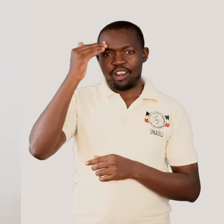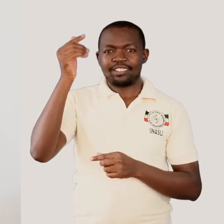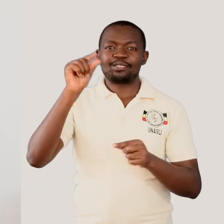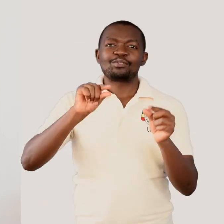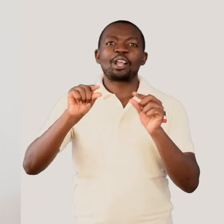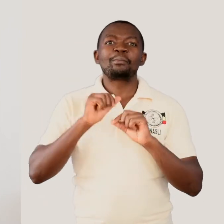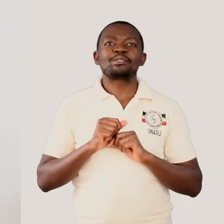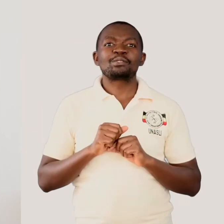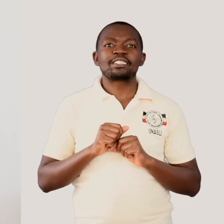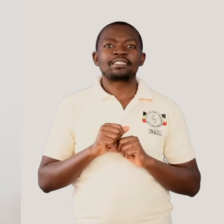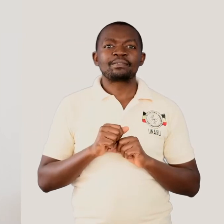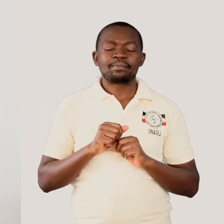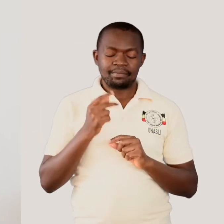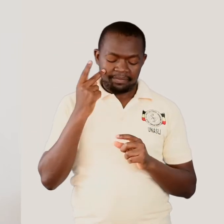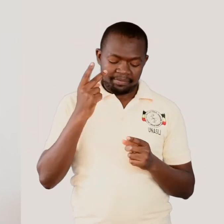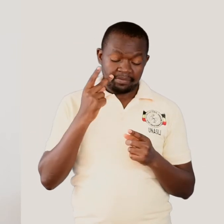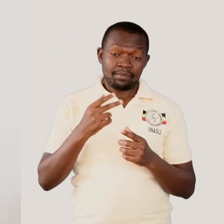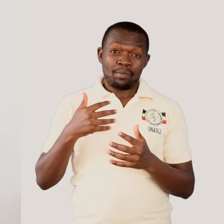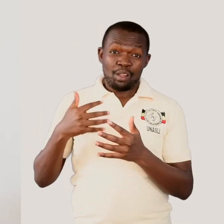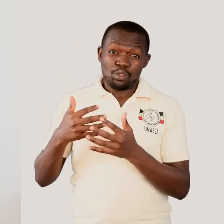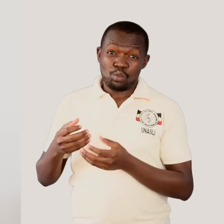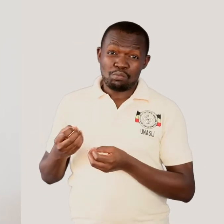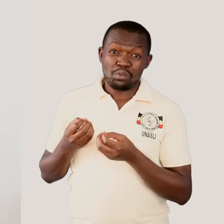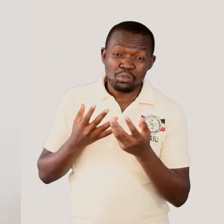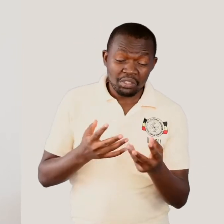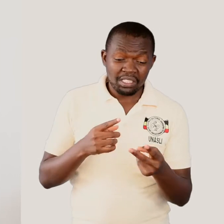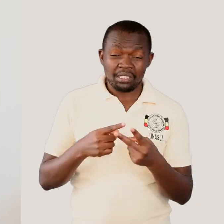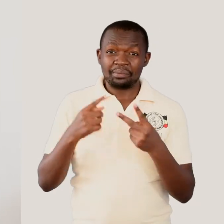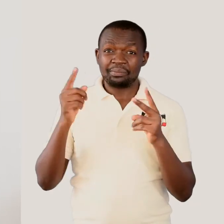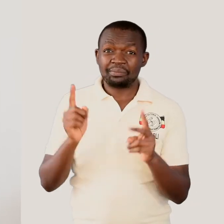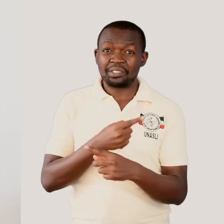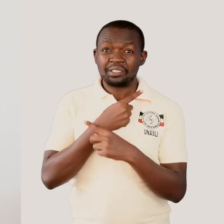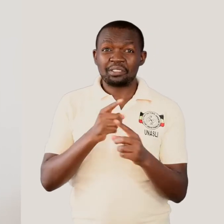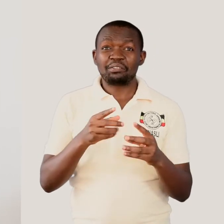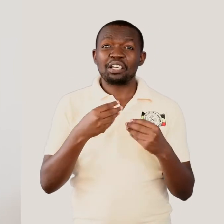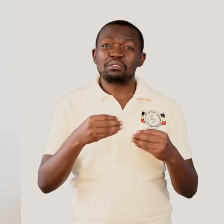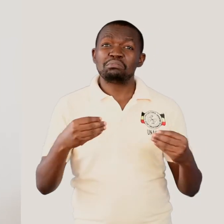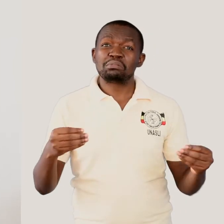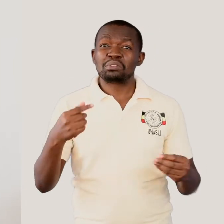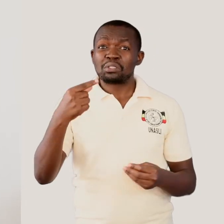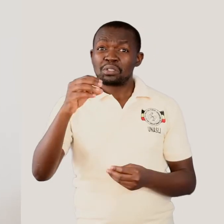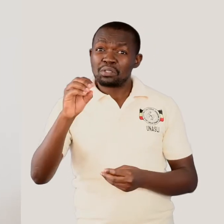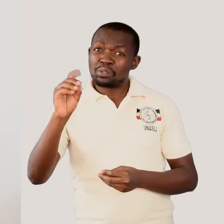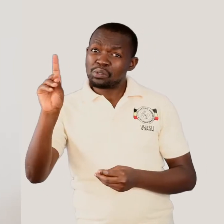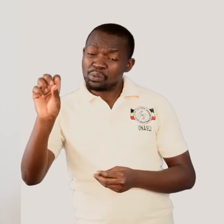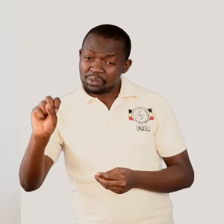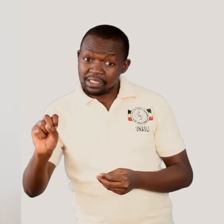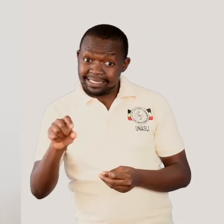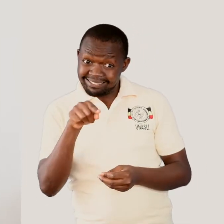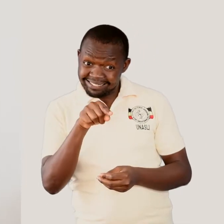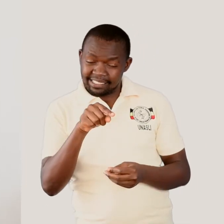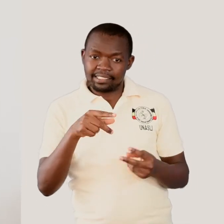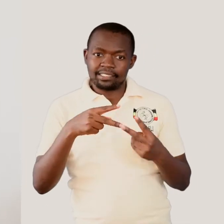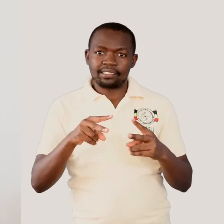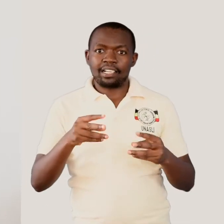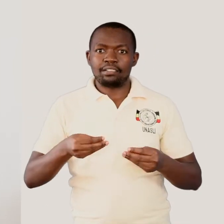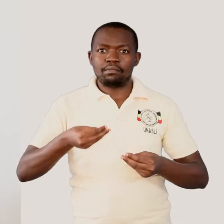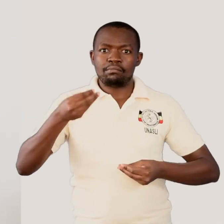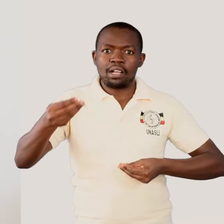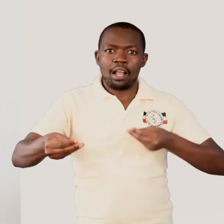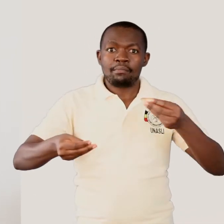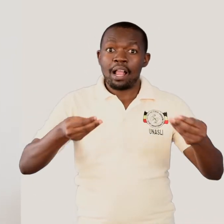to produce, to manufacture goods and then these goods are distributed in form of services